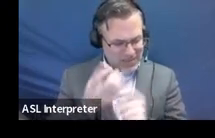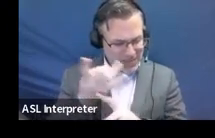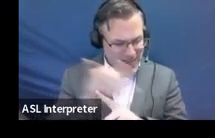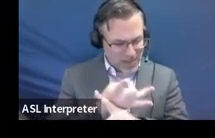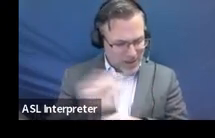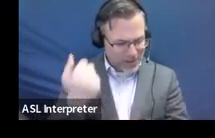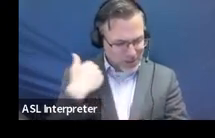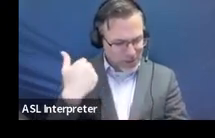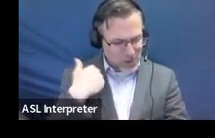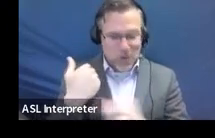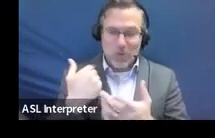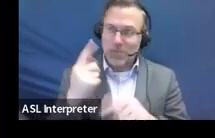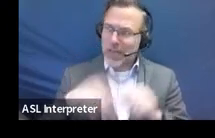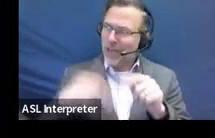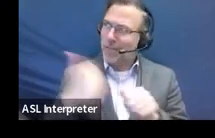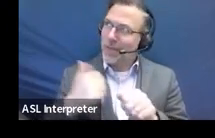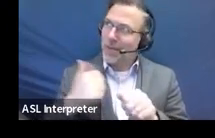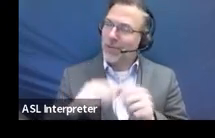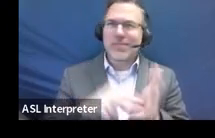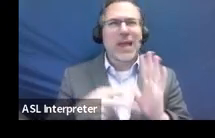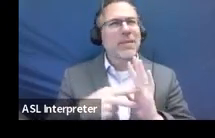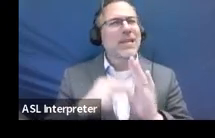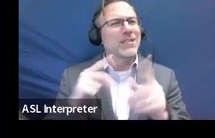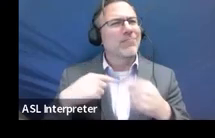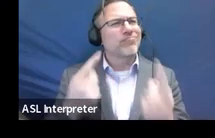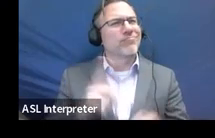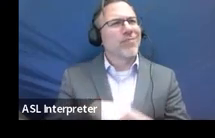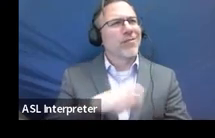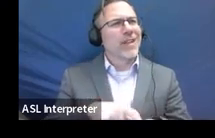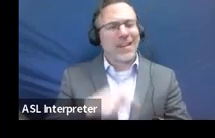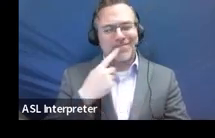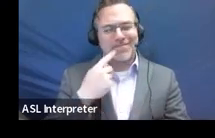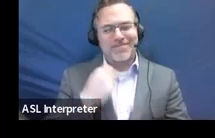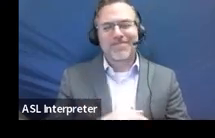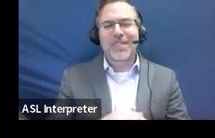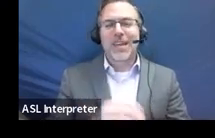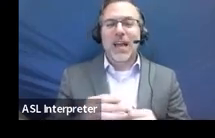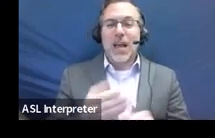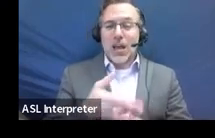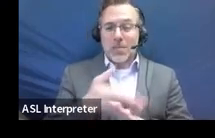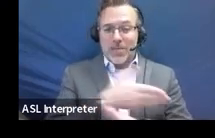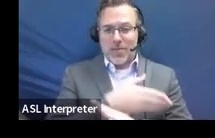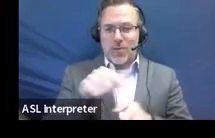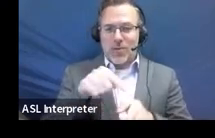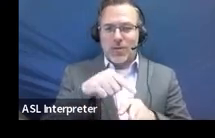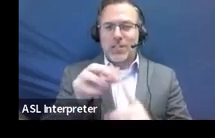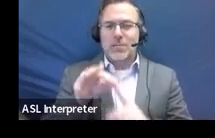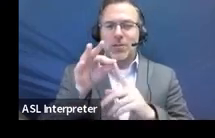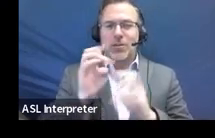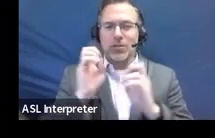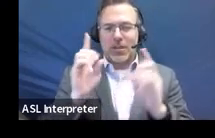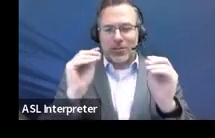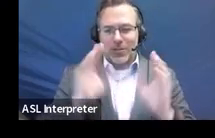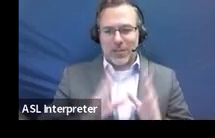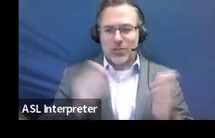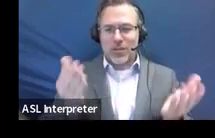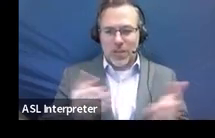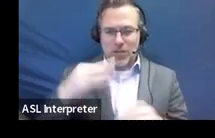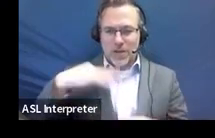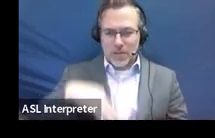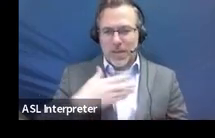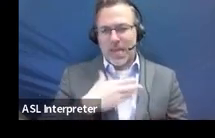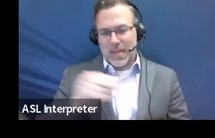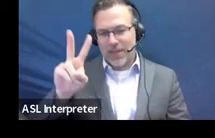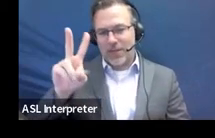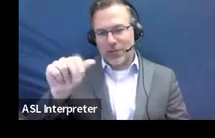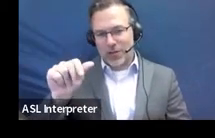a good sign, I think. Um, and before that I was a special ed teacher here in Maine and in Virginia for 14 years.